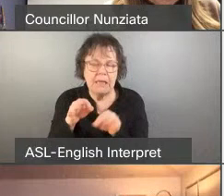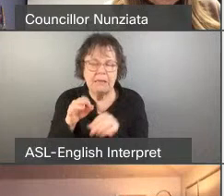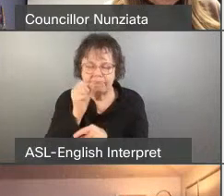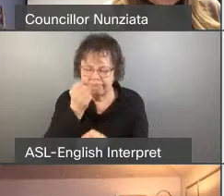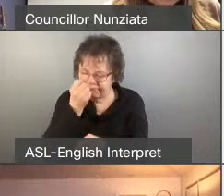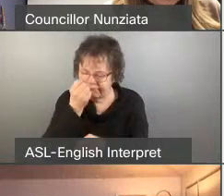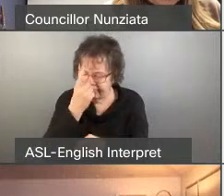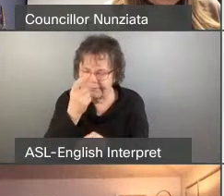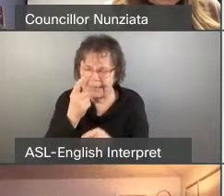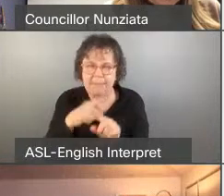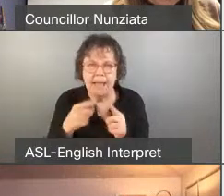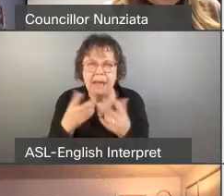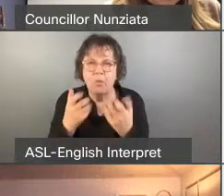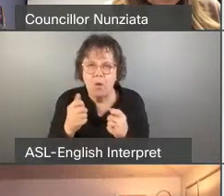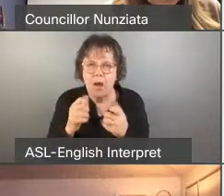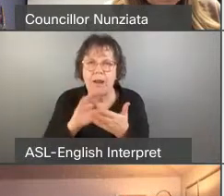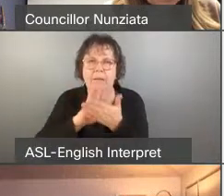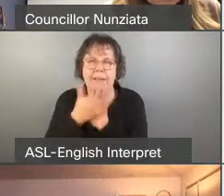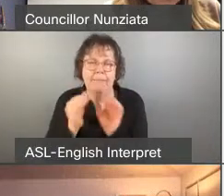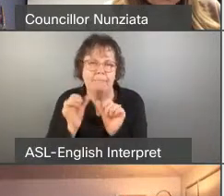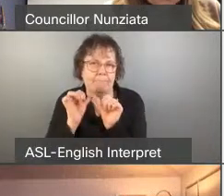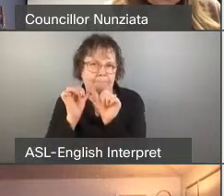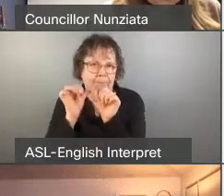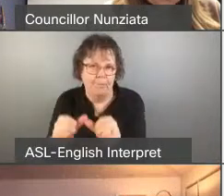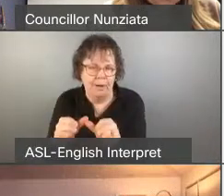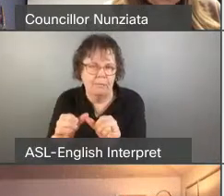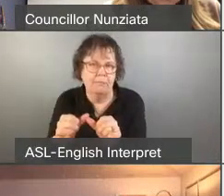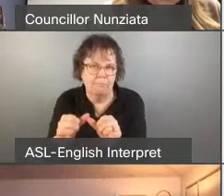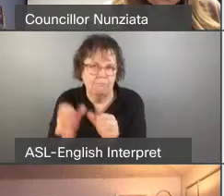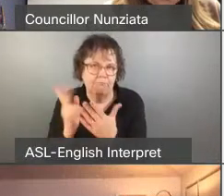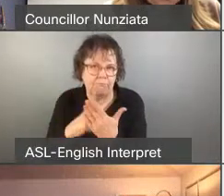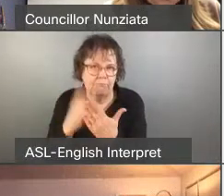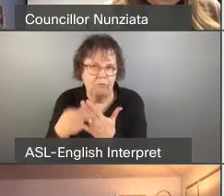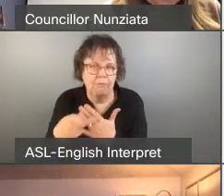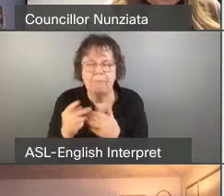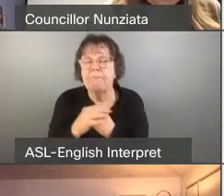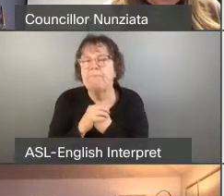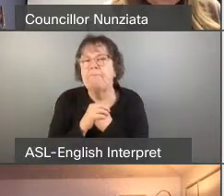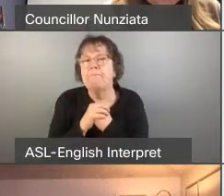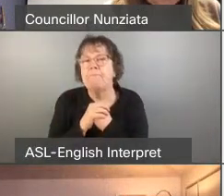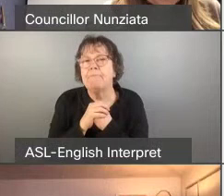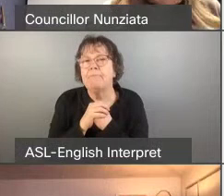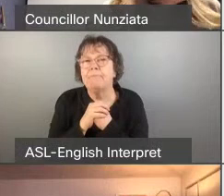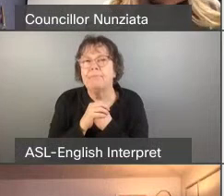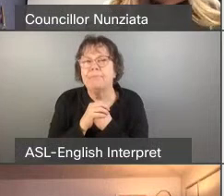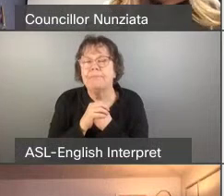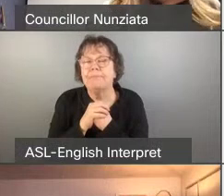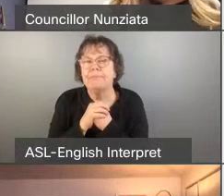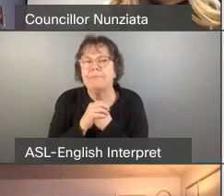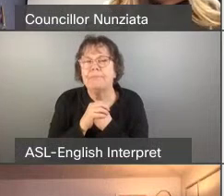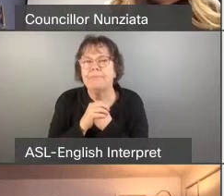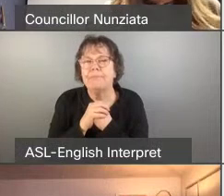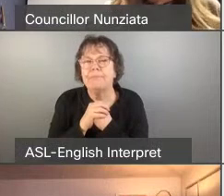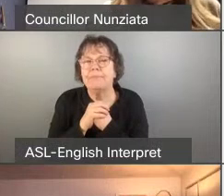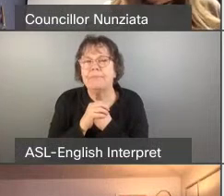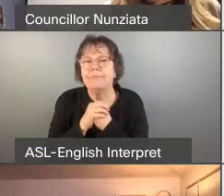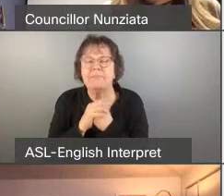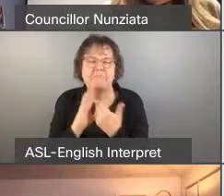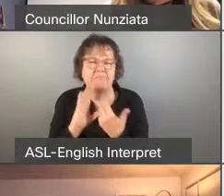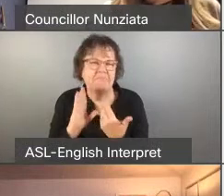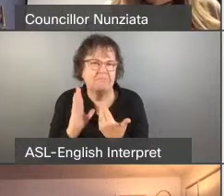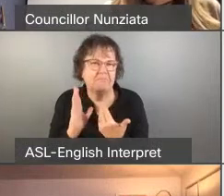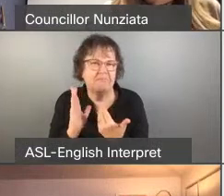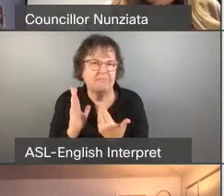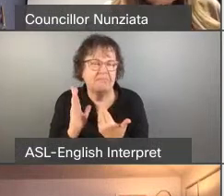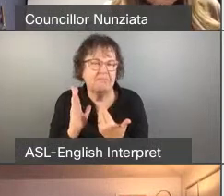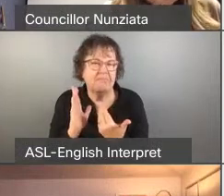it's permanent. Um, and that kind of makes it easier to, to define, um, when this program